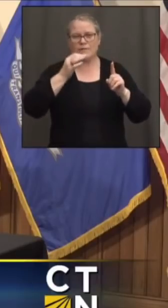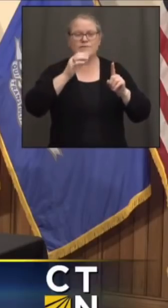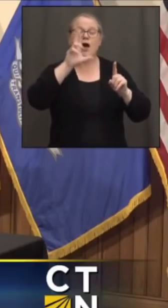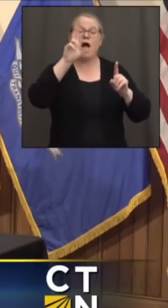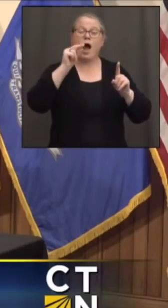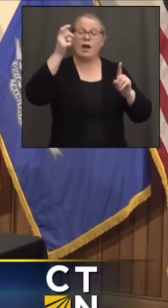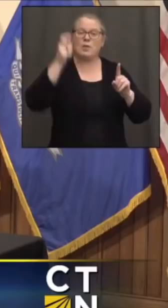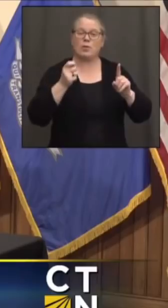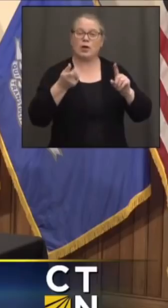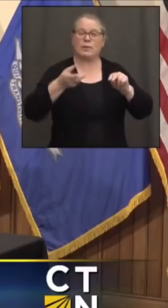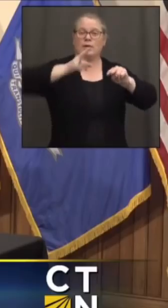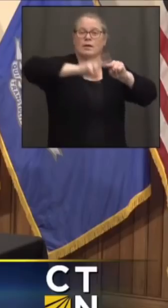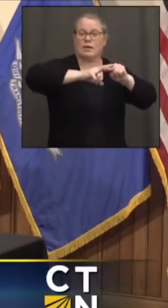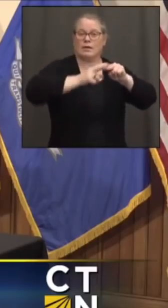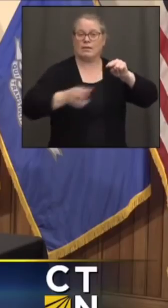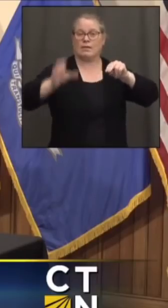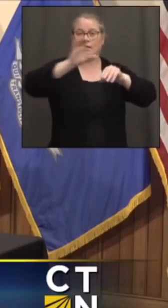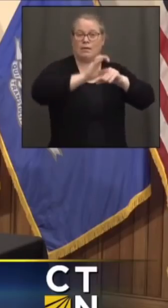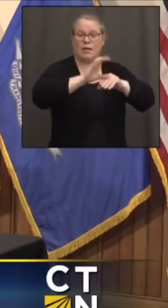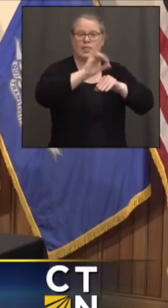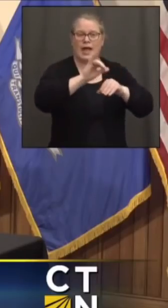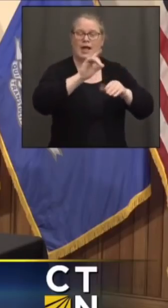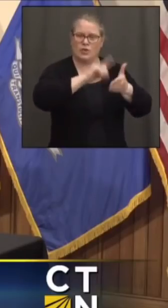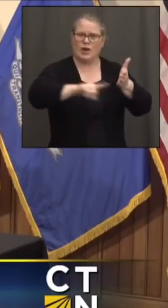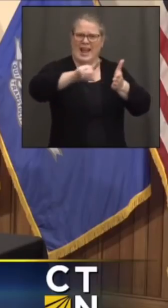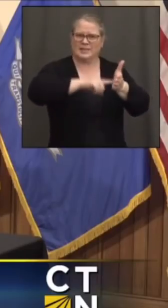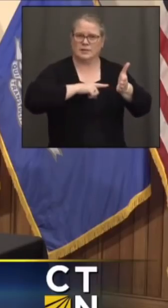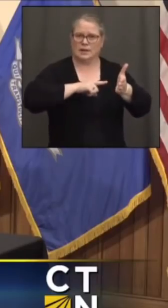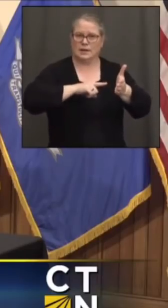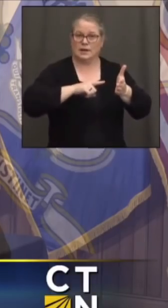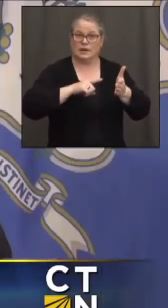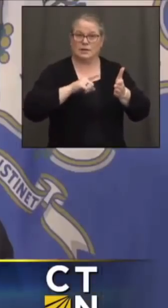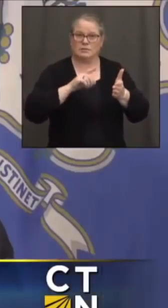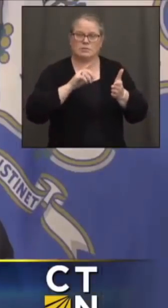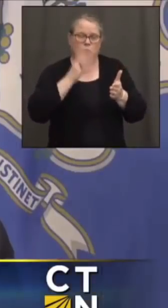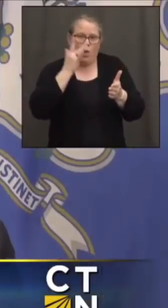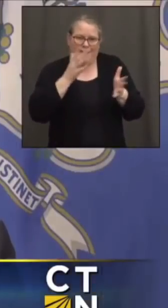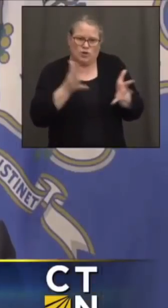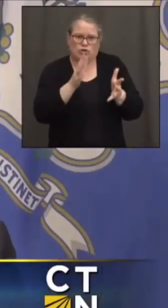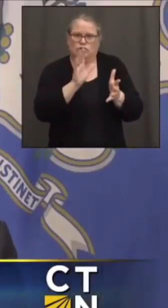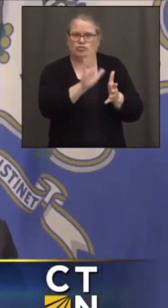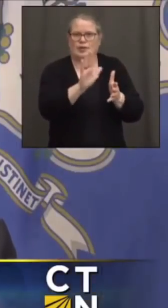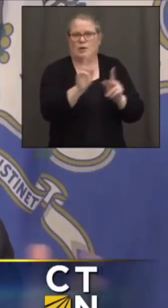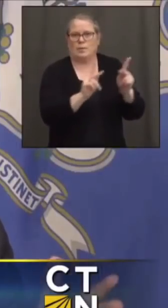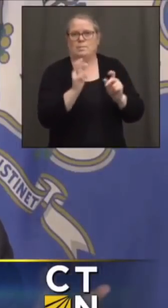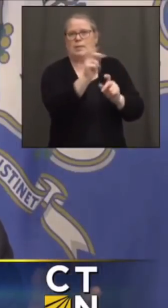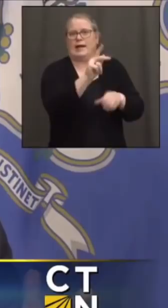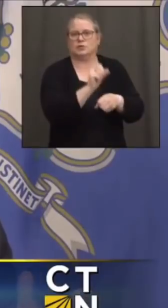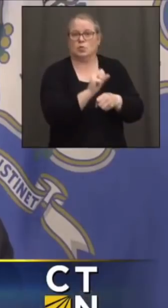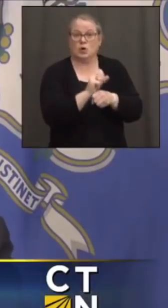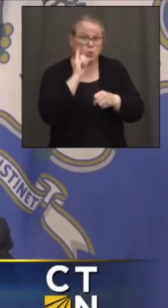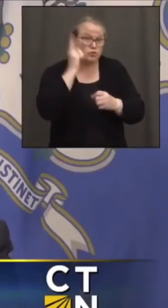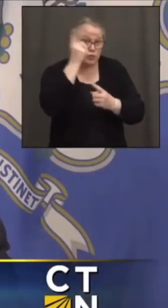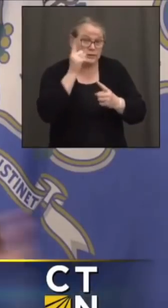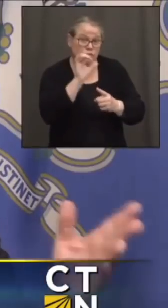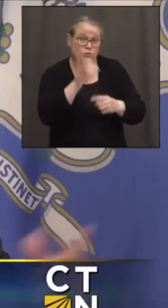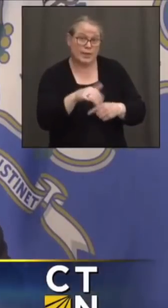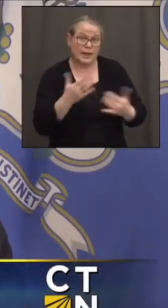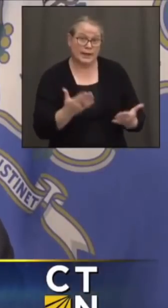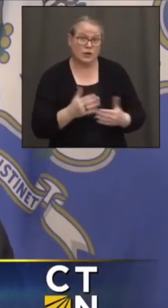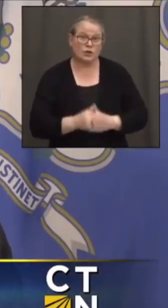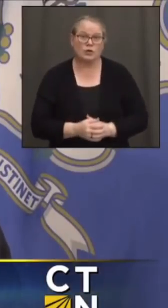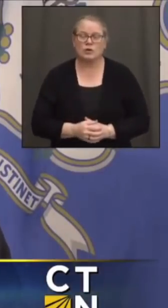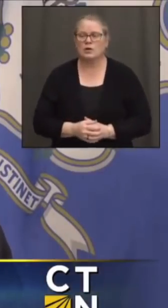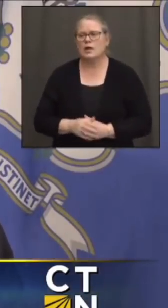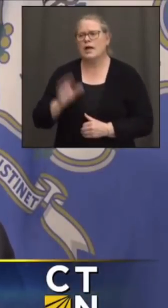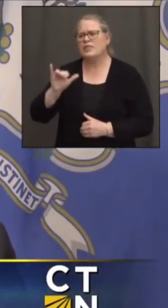What's your position on that, and is that something that you would consider? I don't think so. Look, the $300 true-up